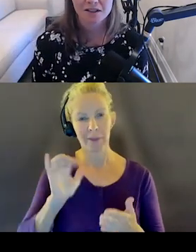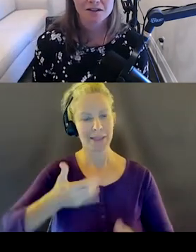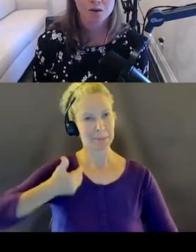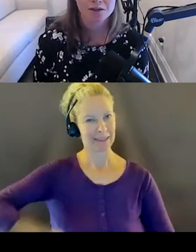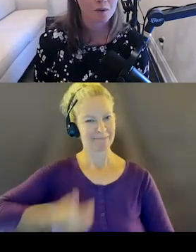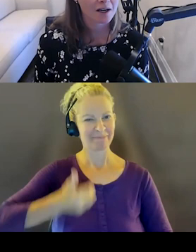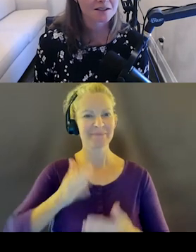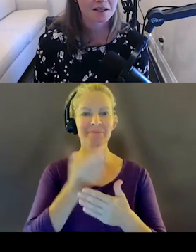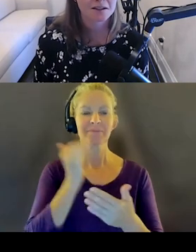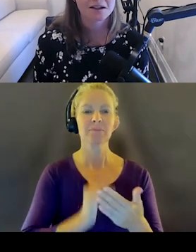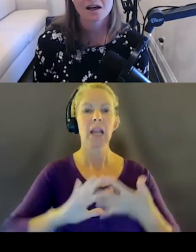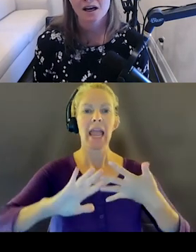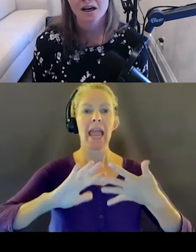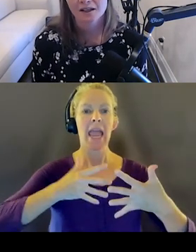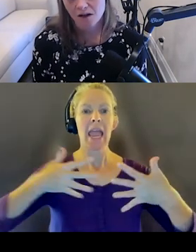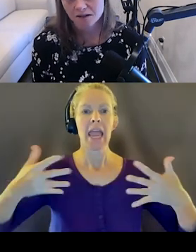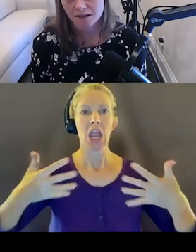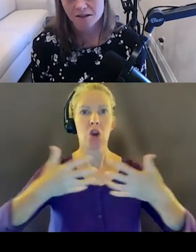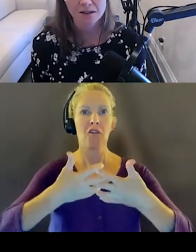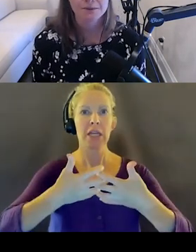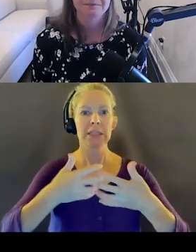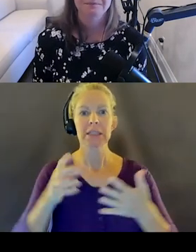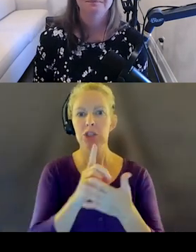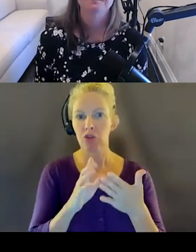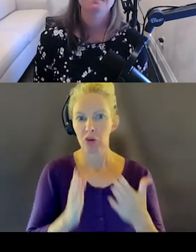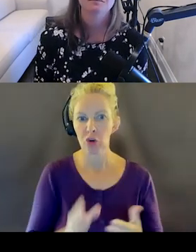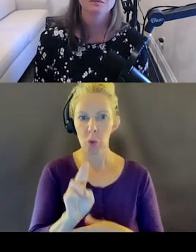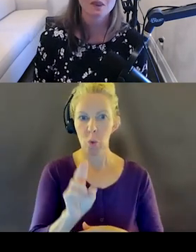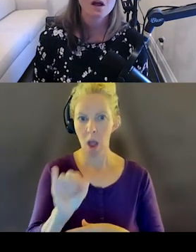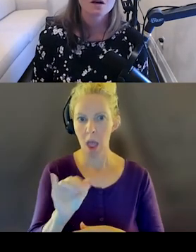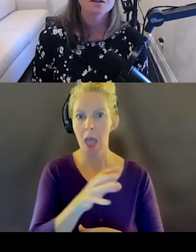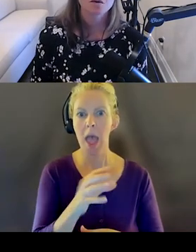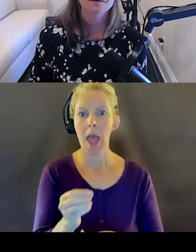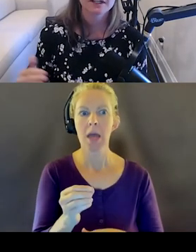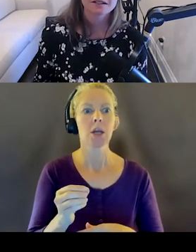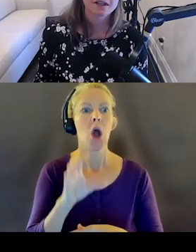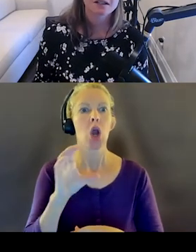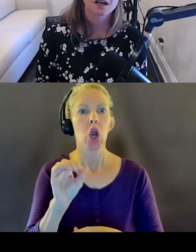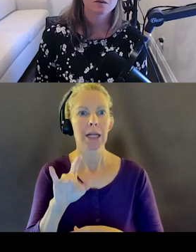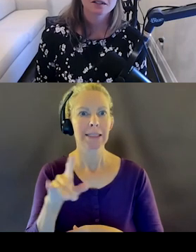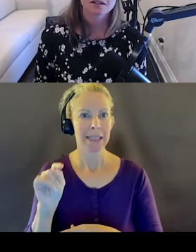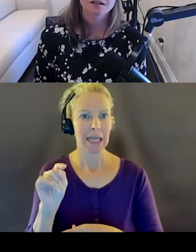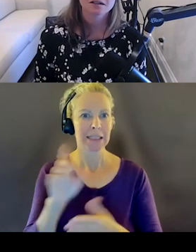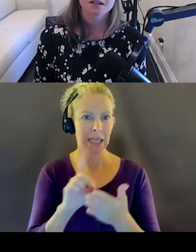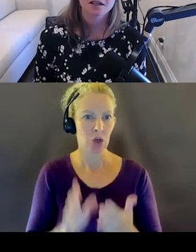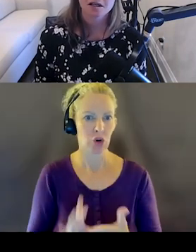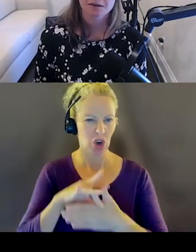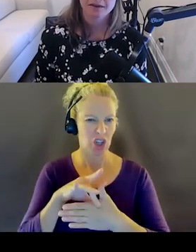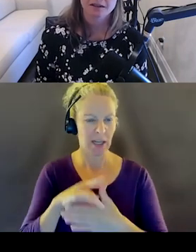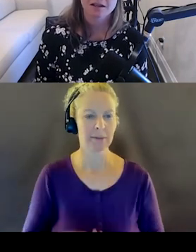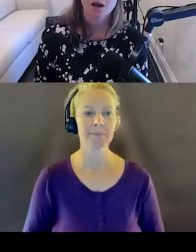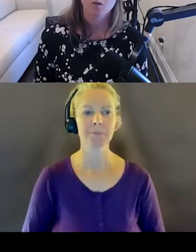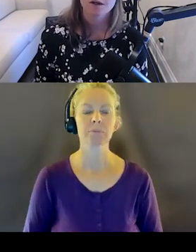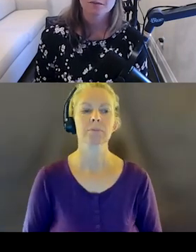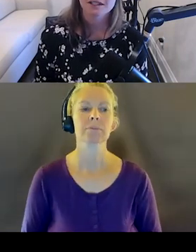interface designer or UI designer and content designer. So for each of these, I wanted to discuss a